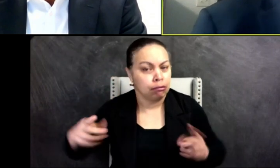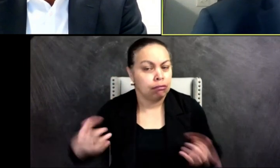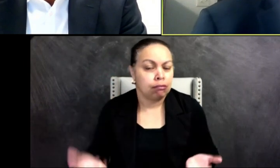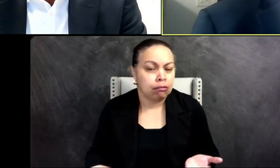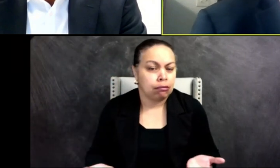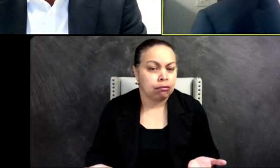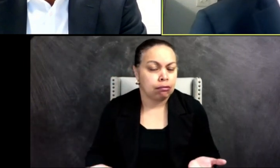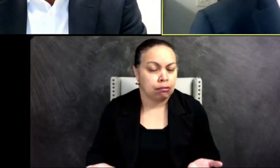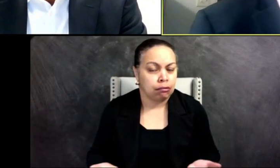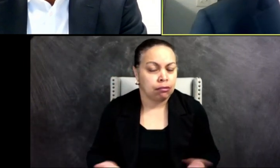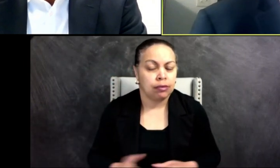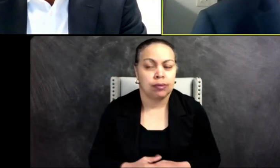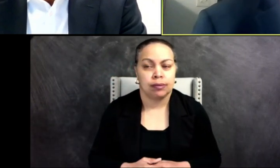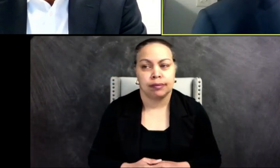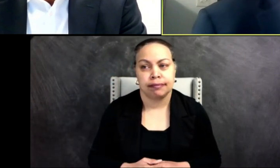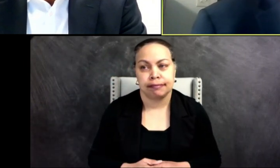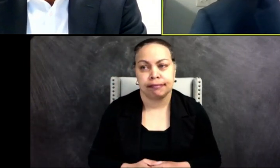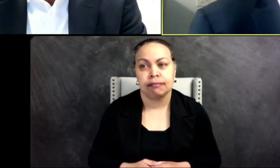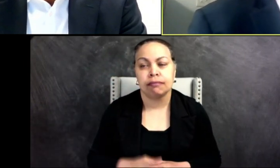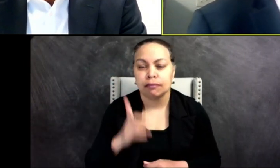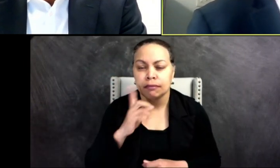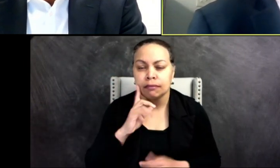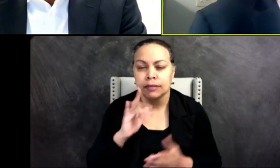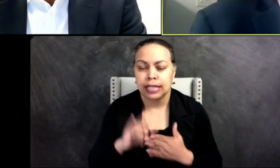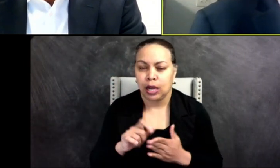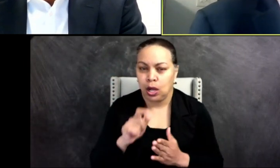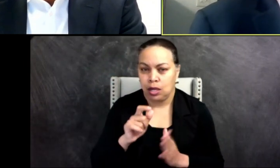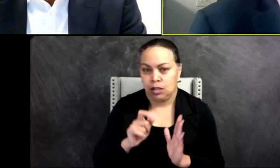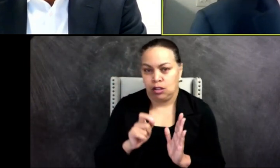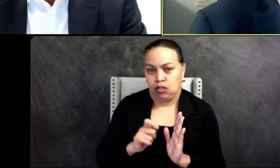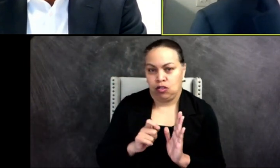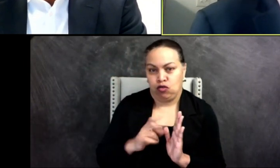I think that the audience that I was writing to